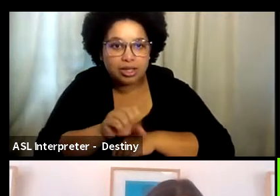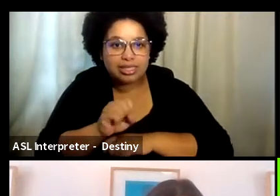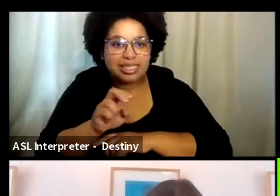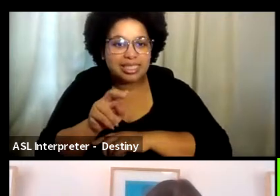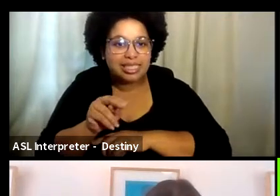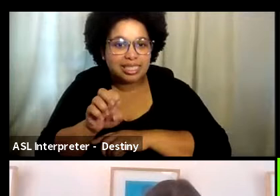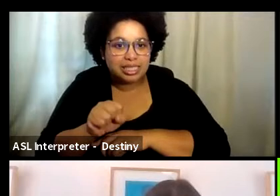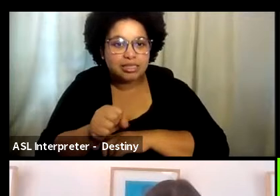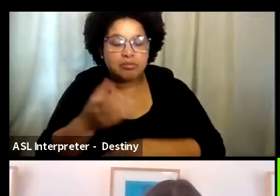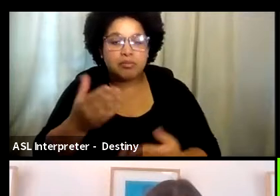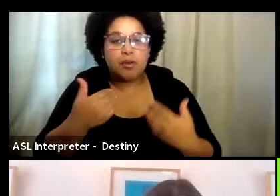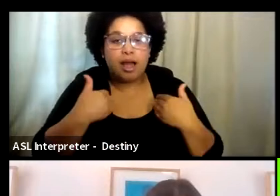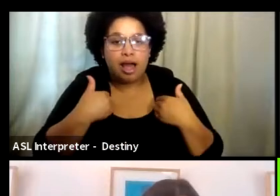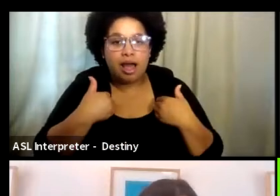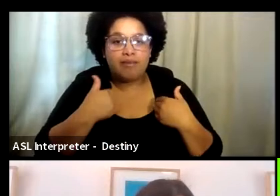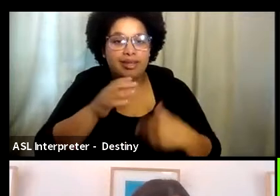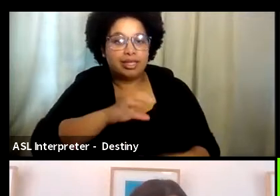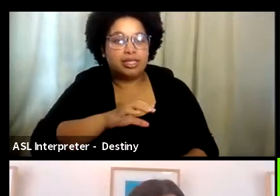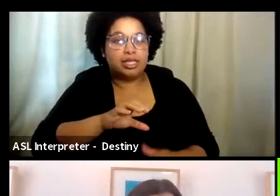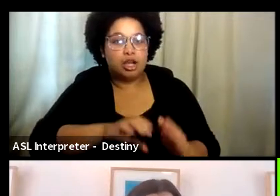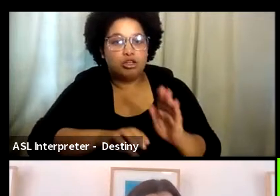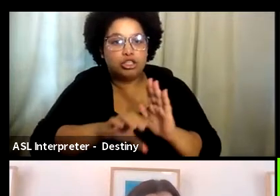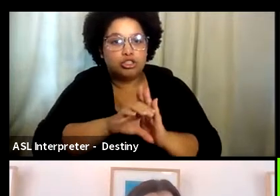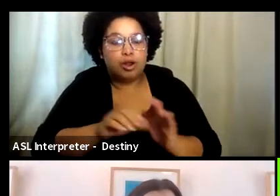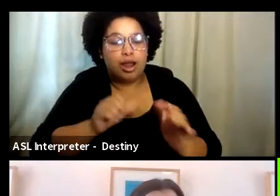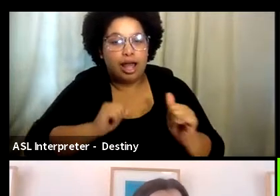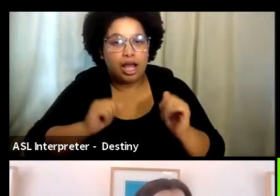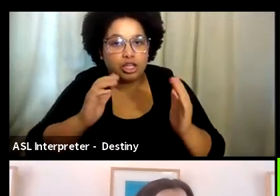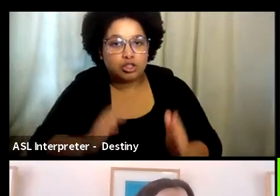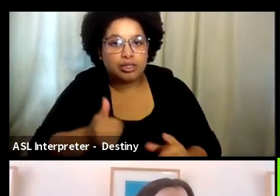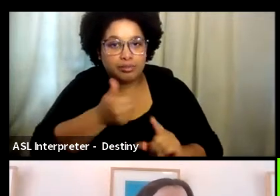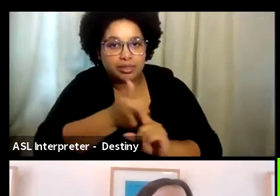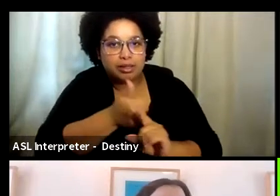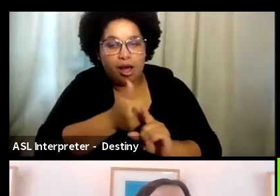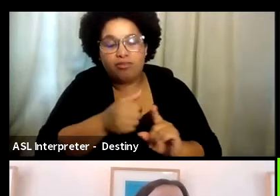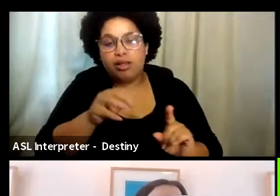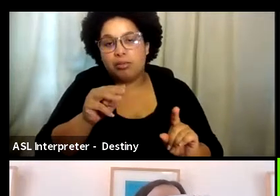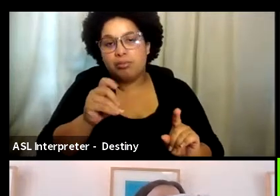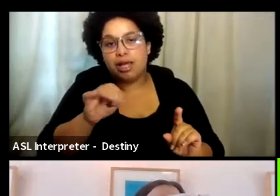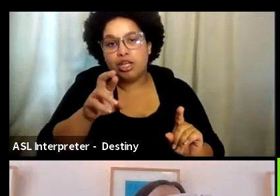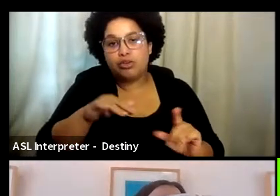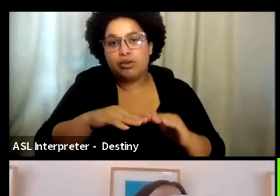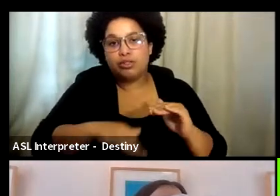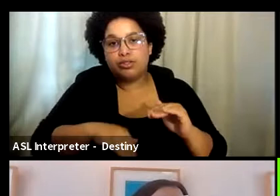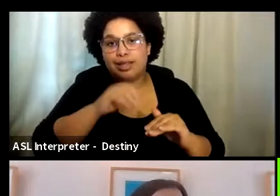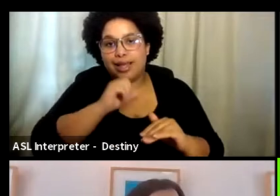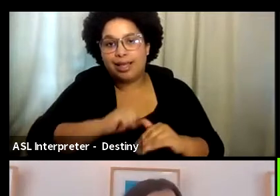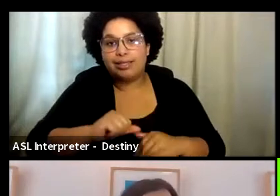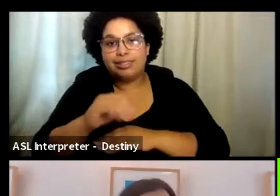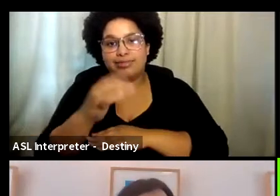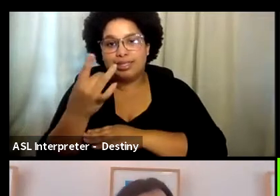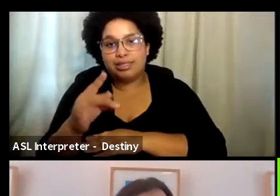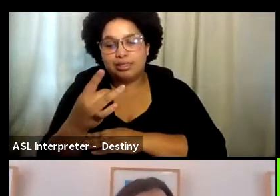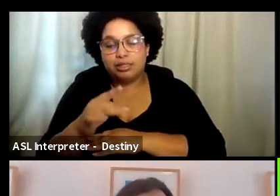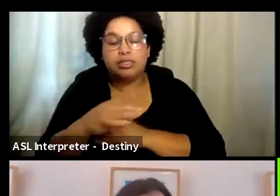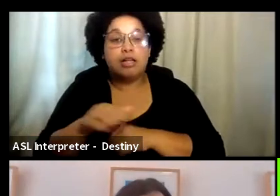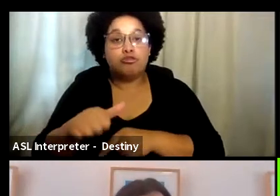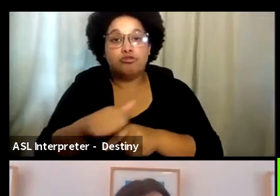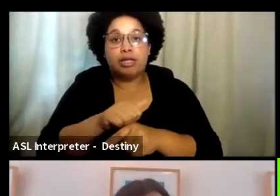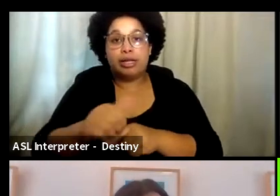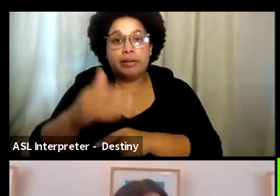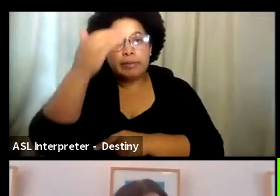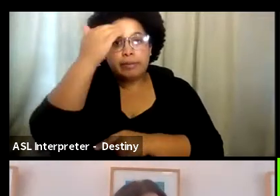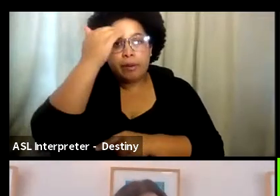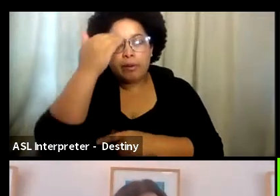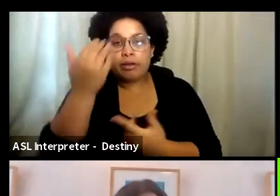you may have a character or an actor who is a minor, um, you know, and so some of the training is also knowing what it